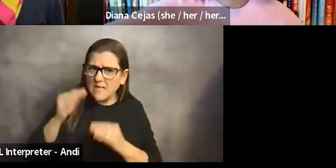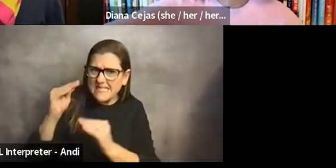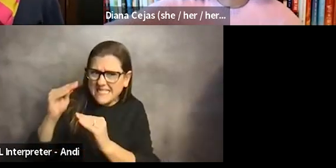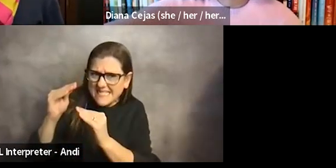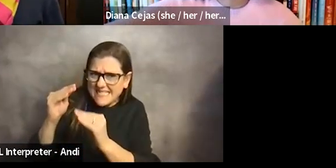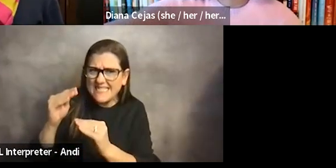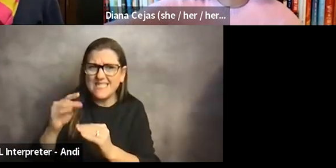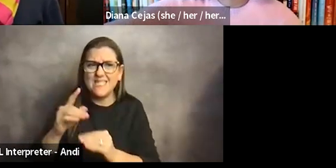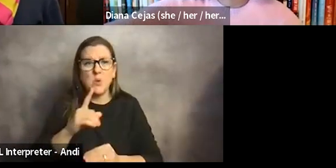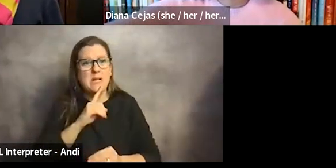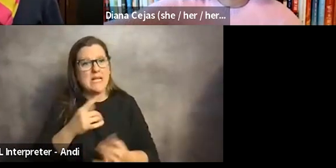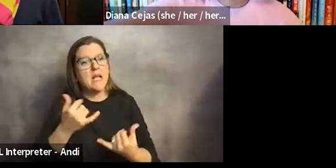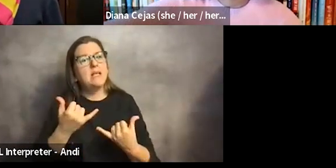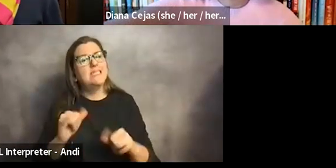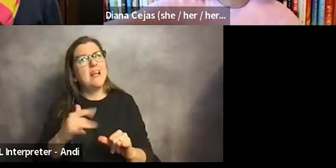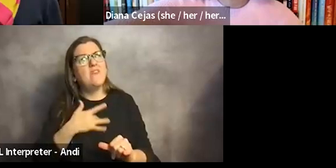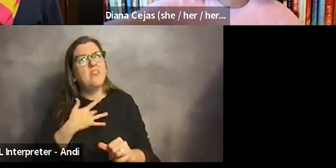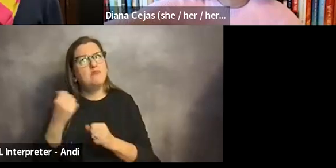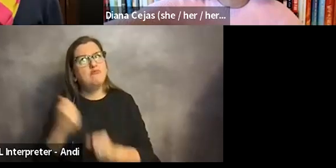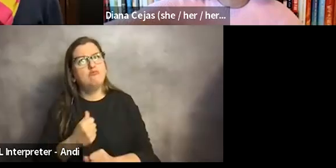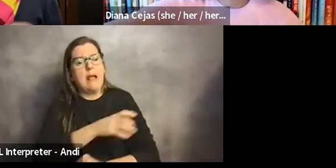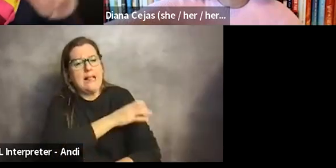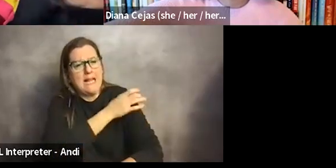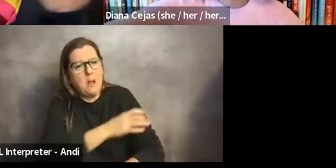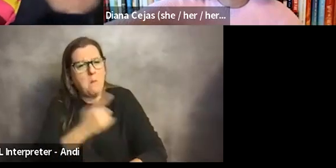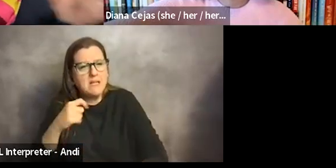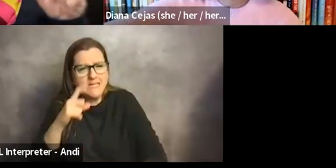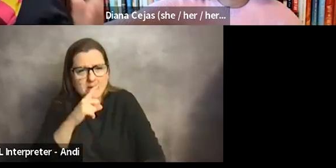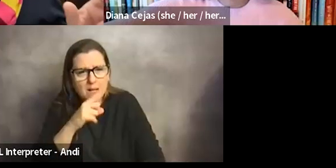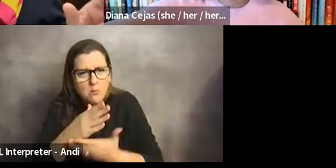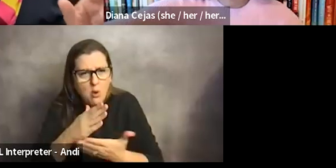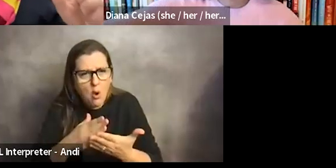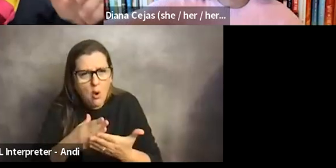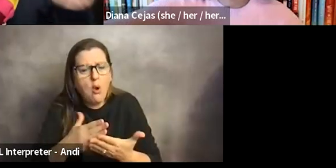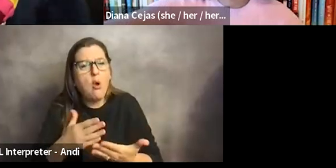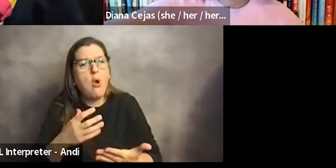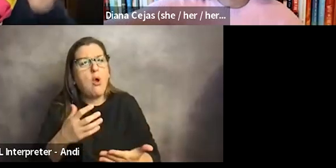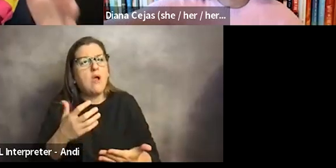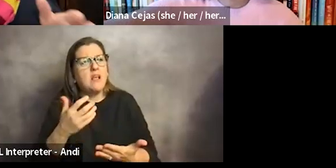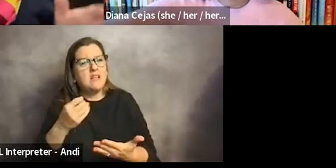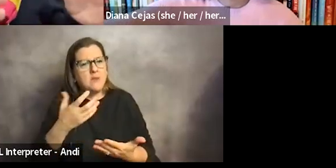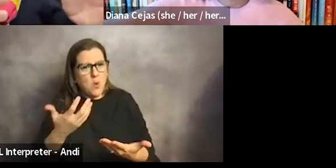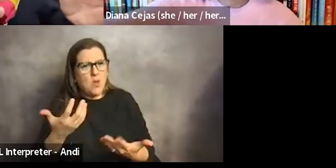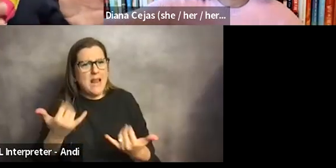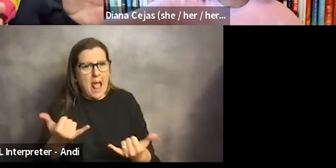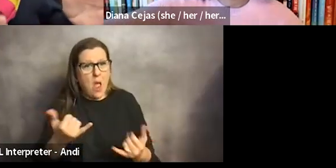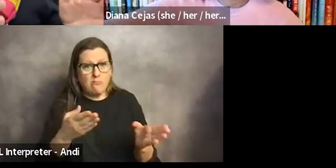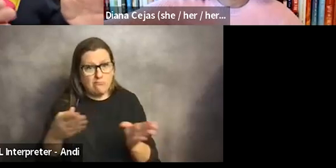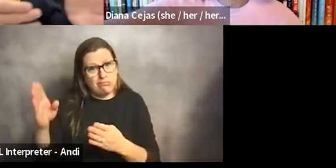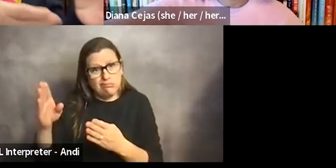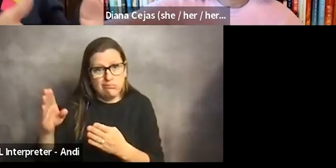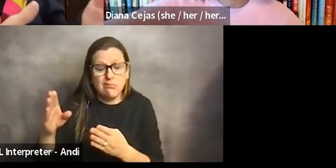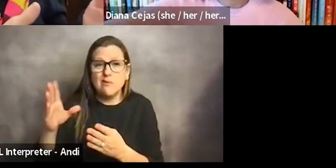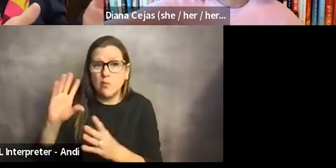is it still kept me feeling very clinical and very much, um, close to frontline clinicians. And then even now pivoting towards giving